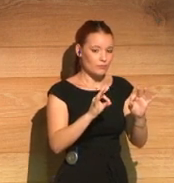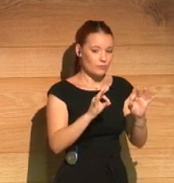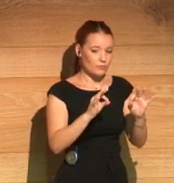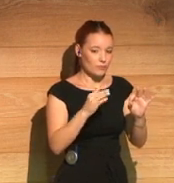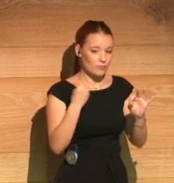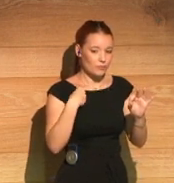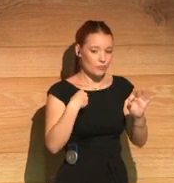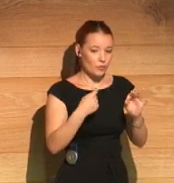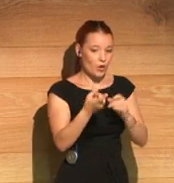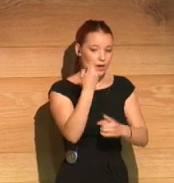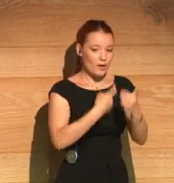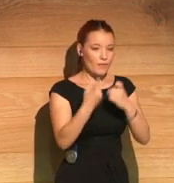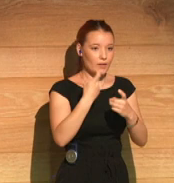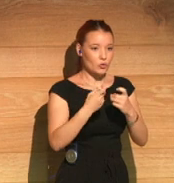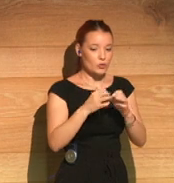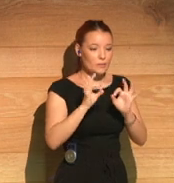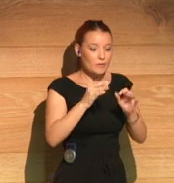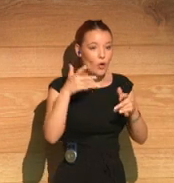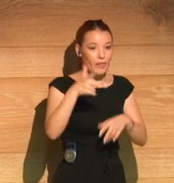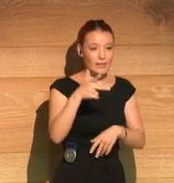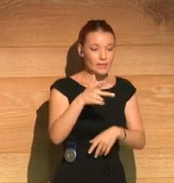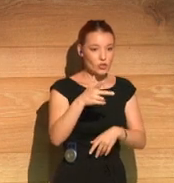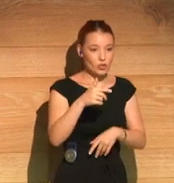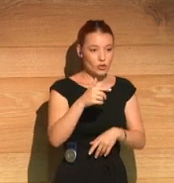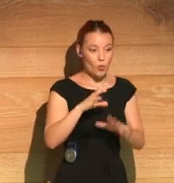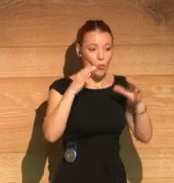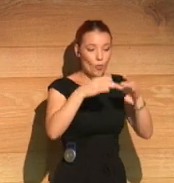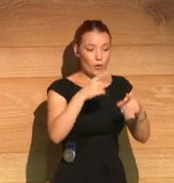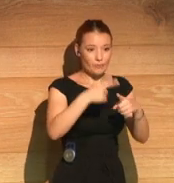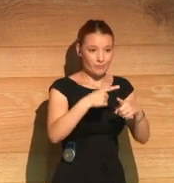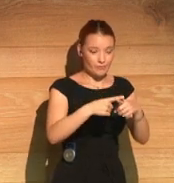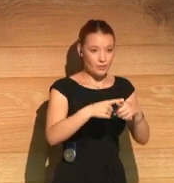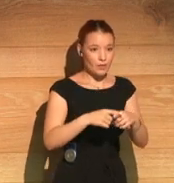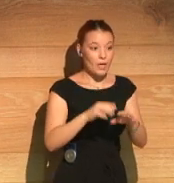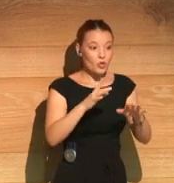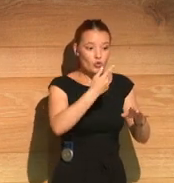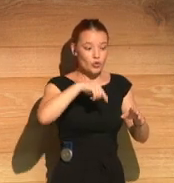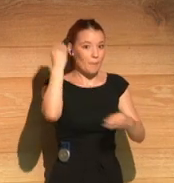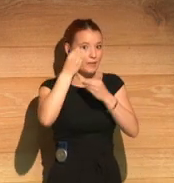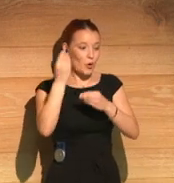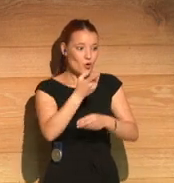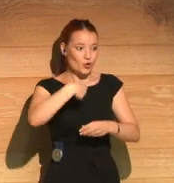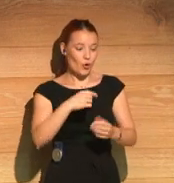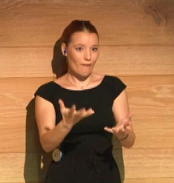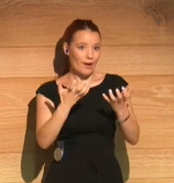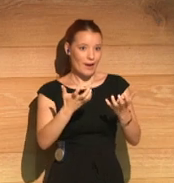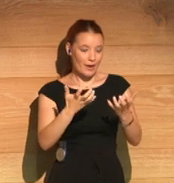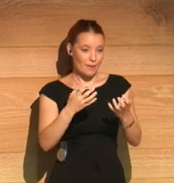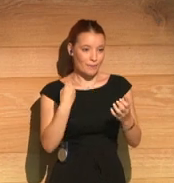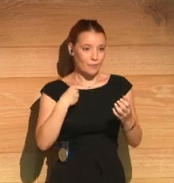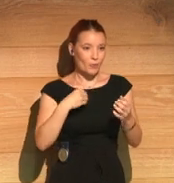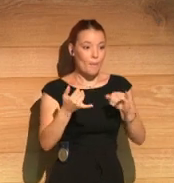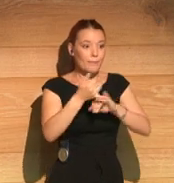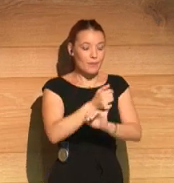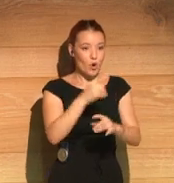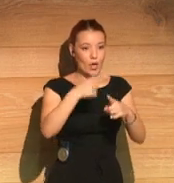obvious that that referendum was going to be passed and that we would have gay marriage in Ireland. And I was thinking about the